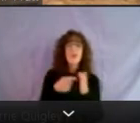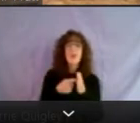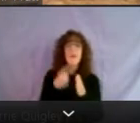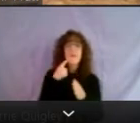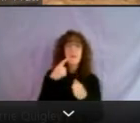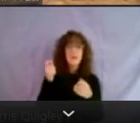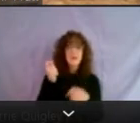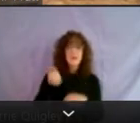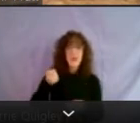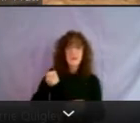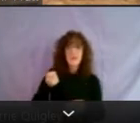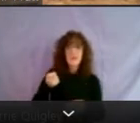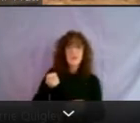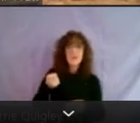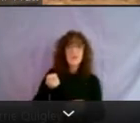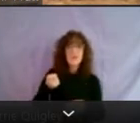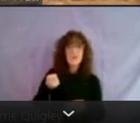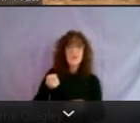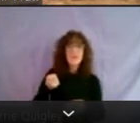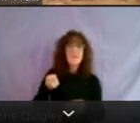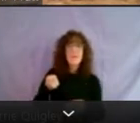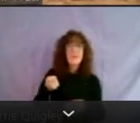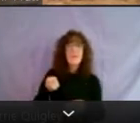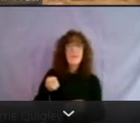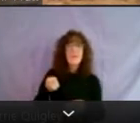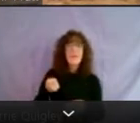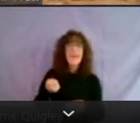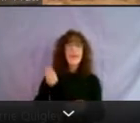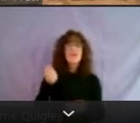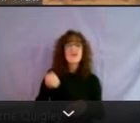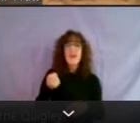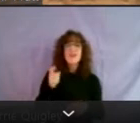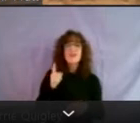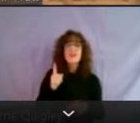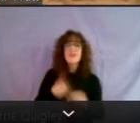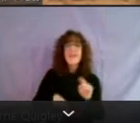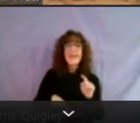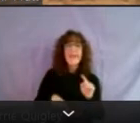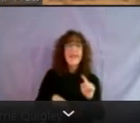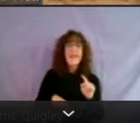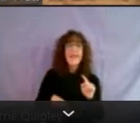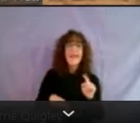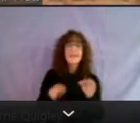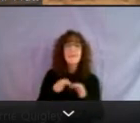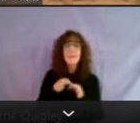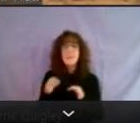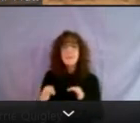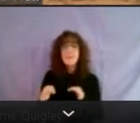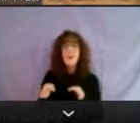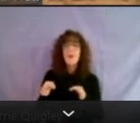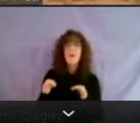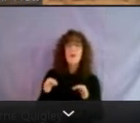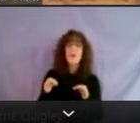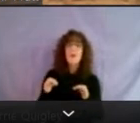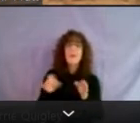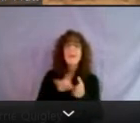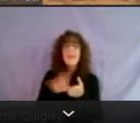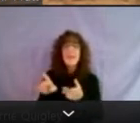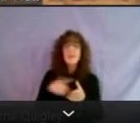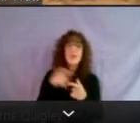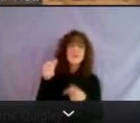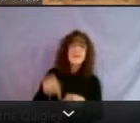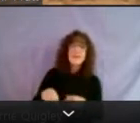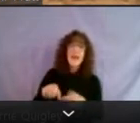to, there, there's no discretion for a judge to, um, postpone eviction or deny